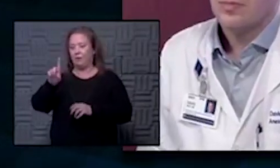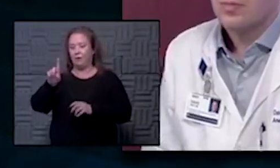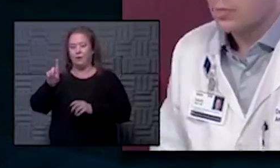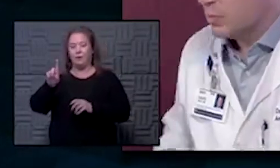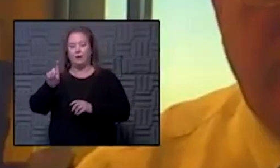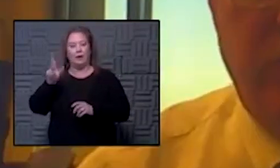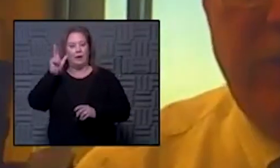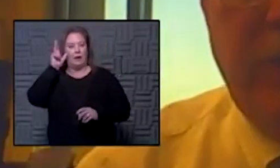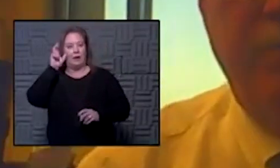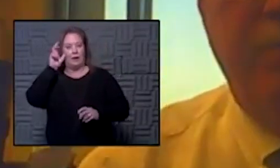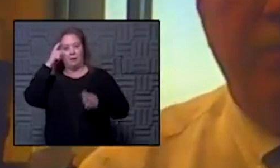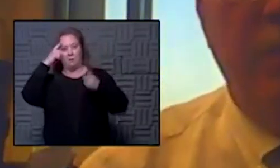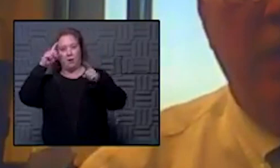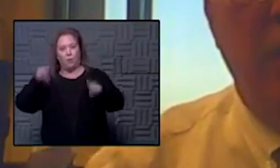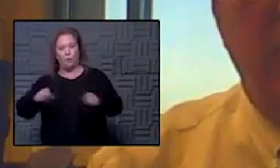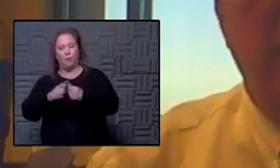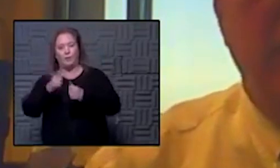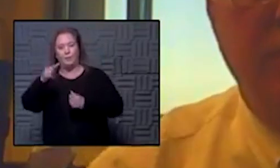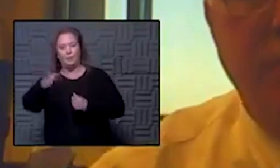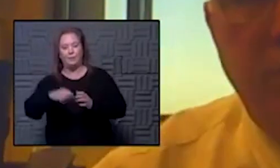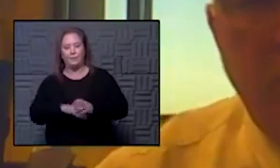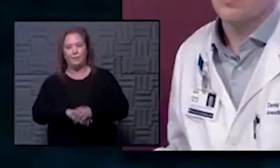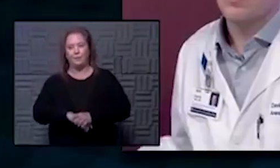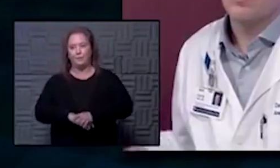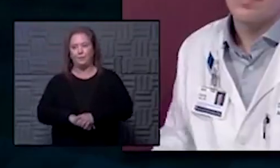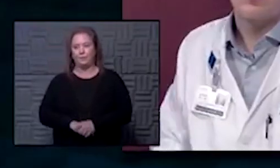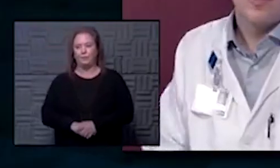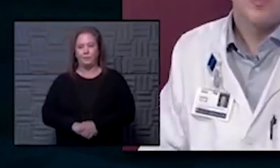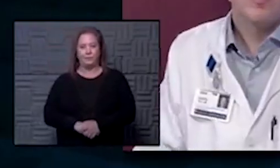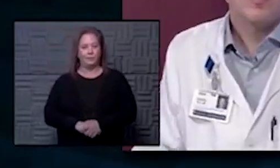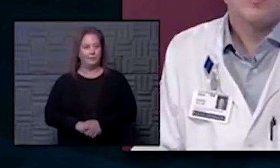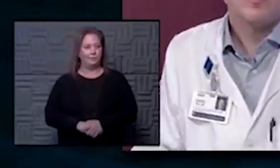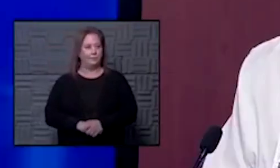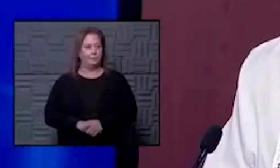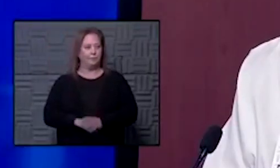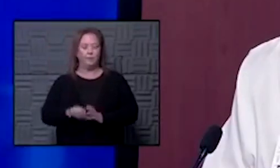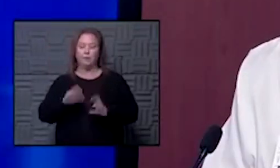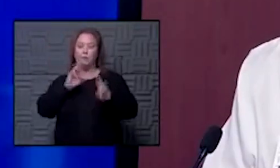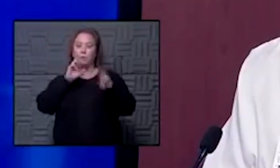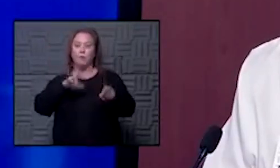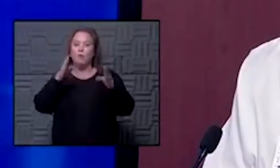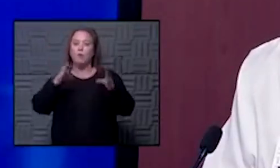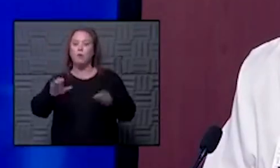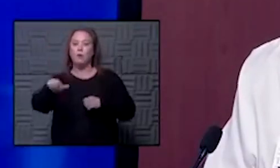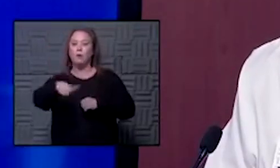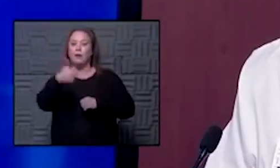same thing i'm hearing and agree with what you said another reporter question